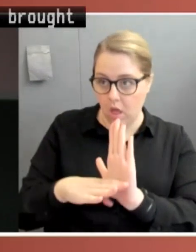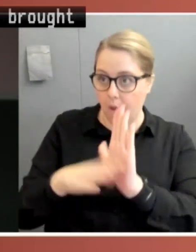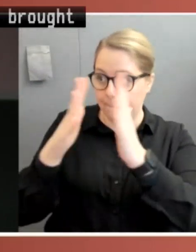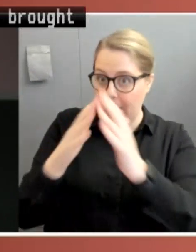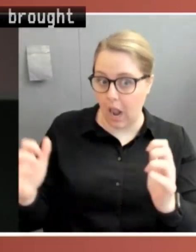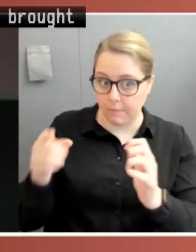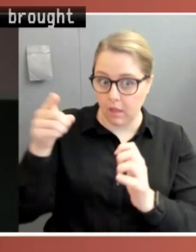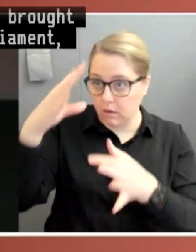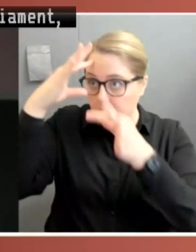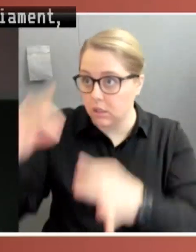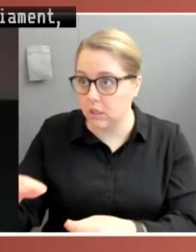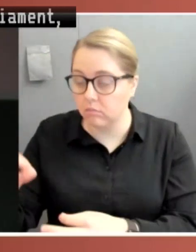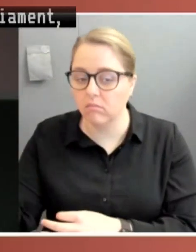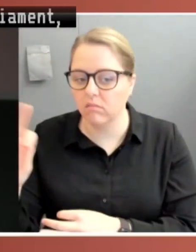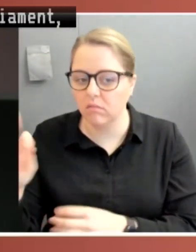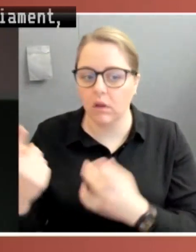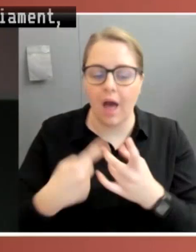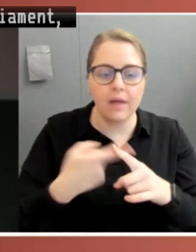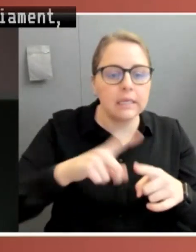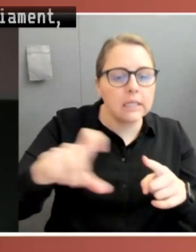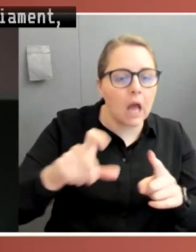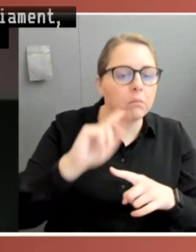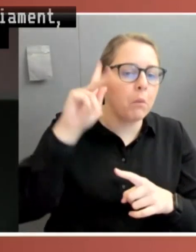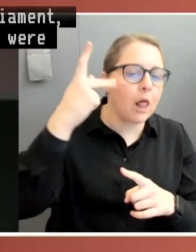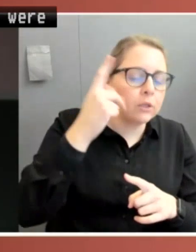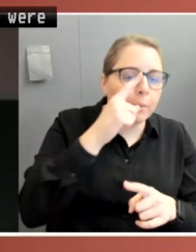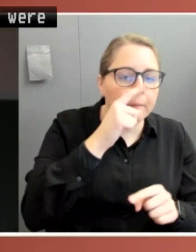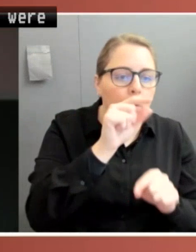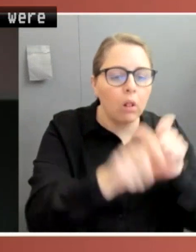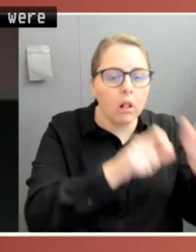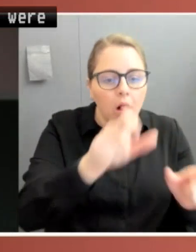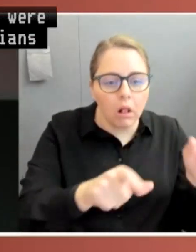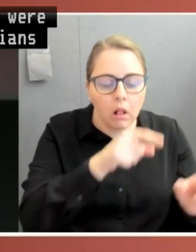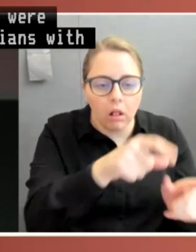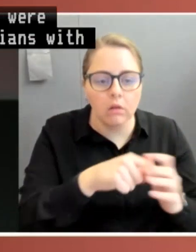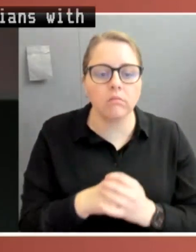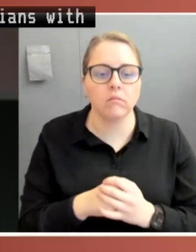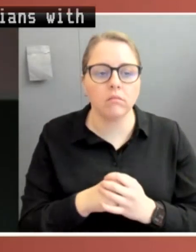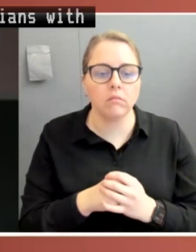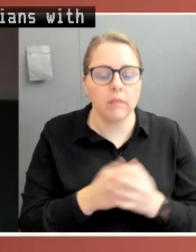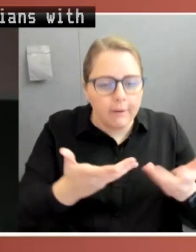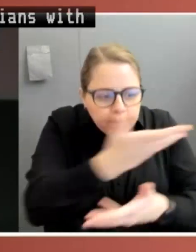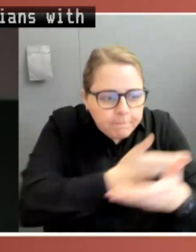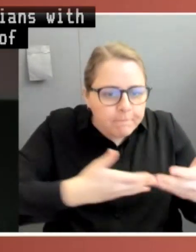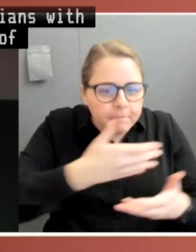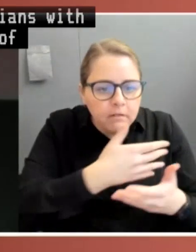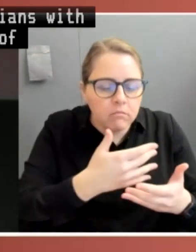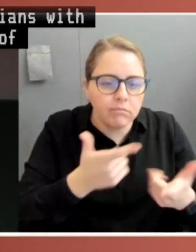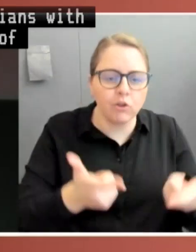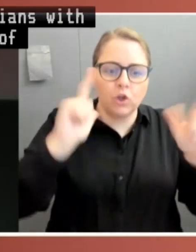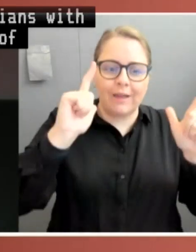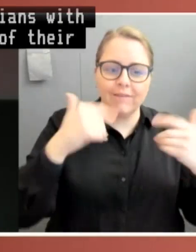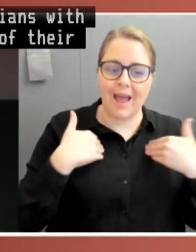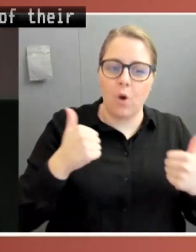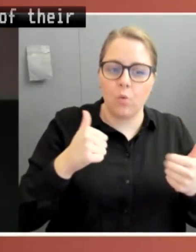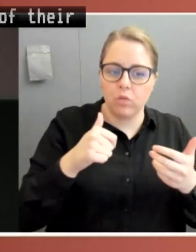visited upon us by politicians with the advice particularly of their medical officials, their chief health officers. And what they